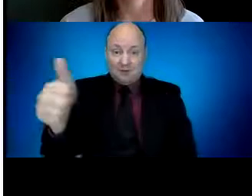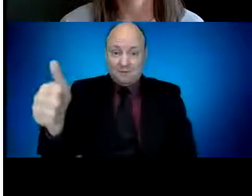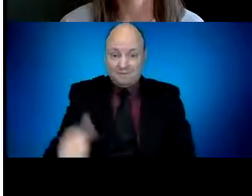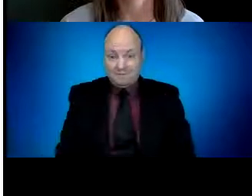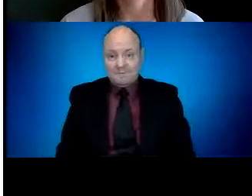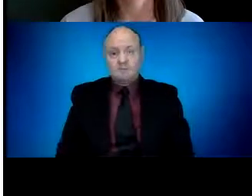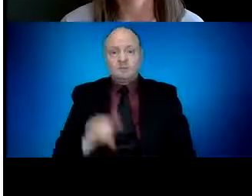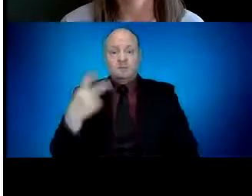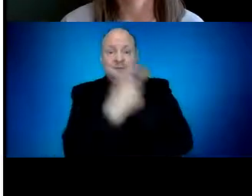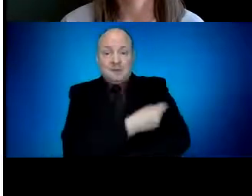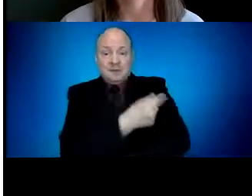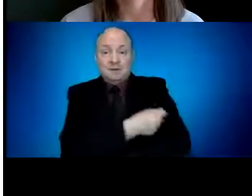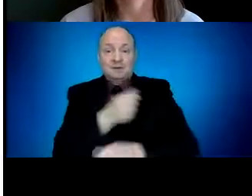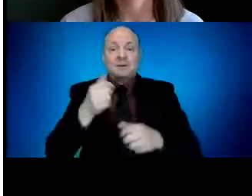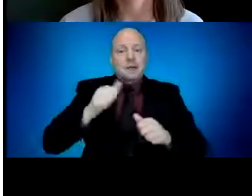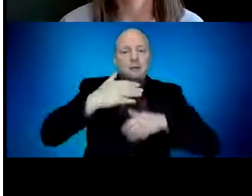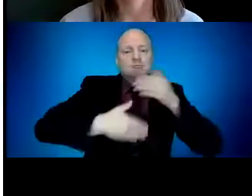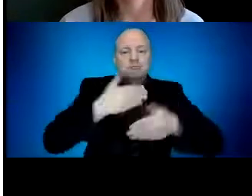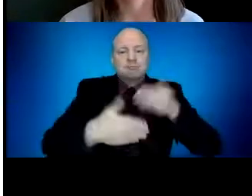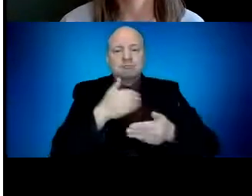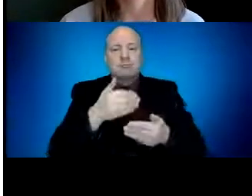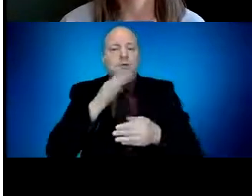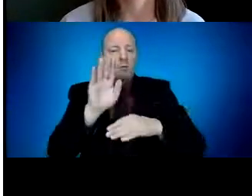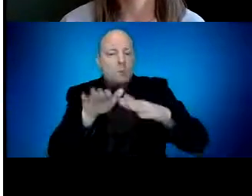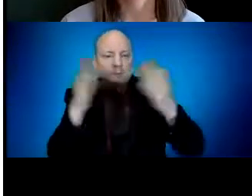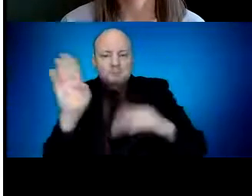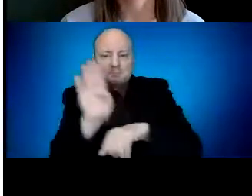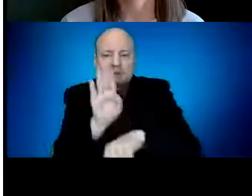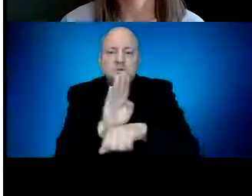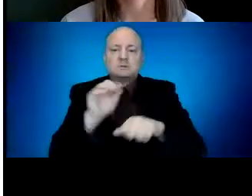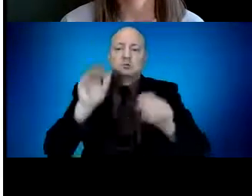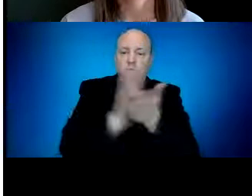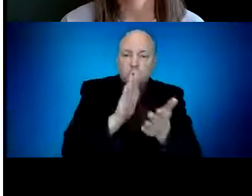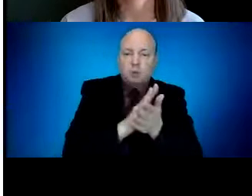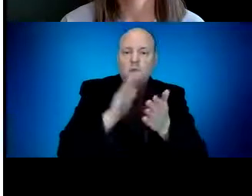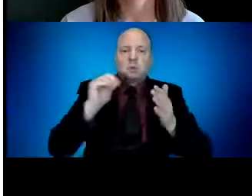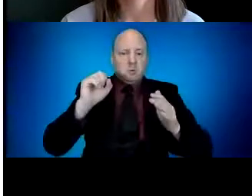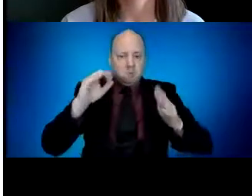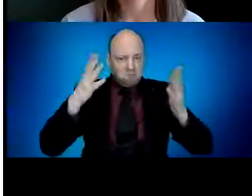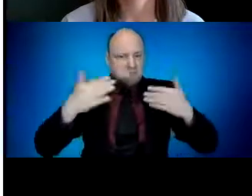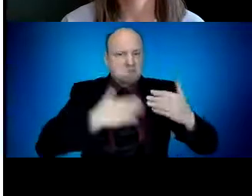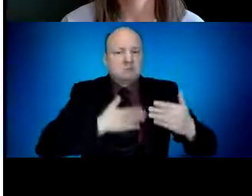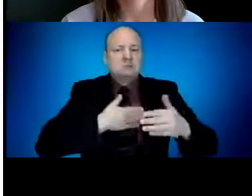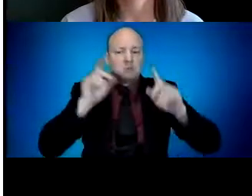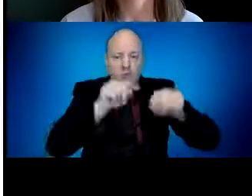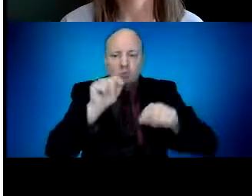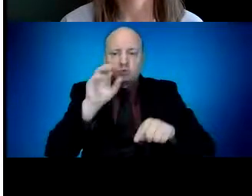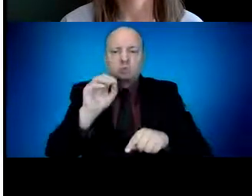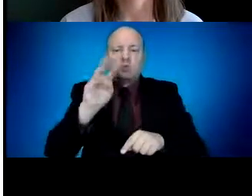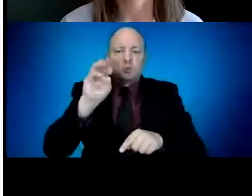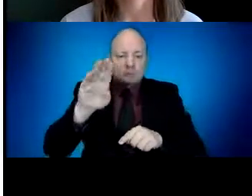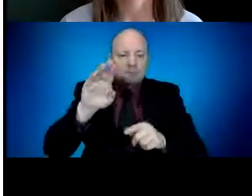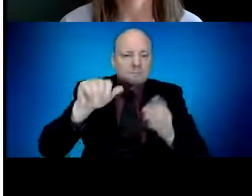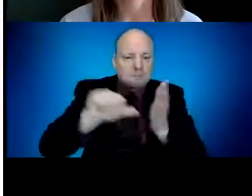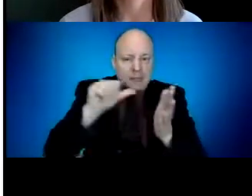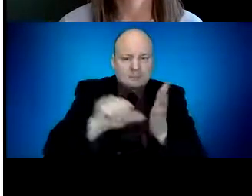Get the facts, make a plan to get vaccinated. Go to covidvaccine.oregon.gov for more information. Now